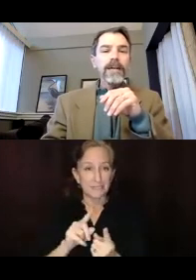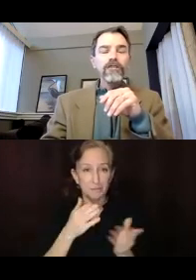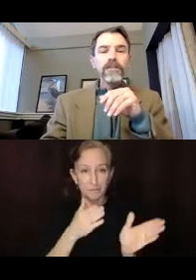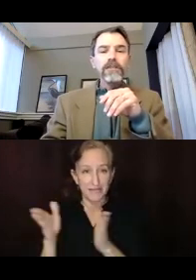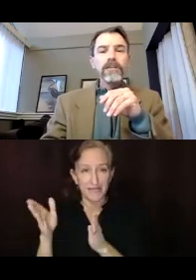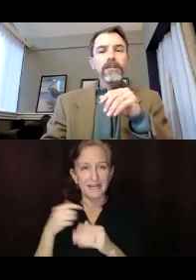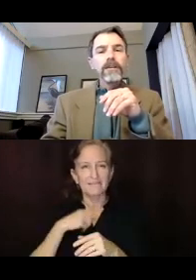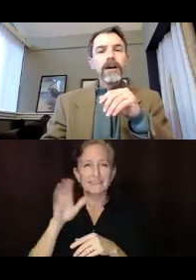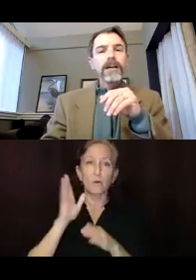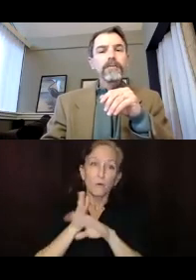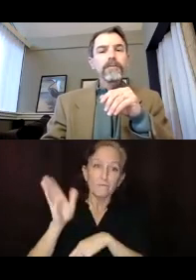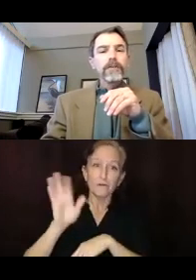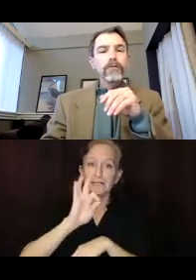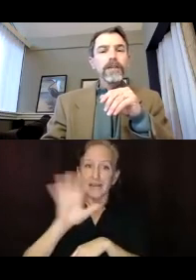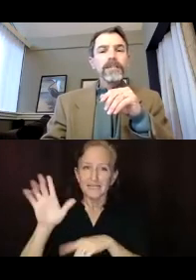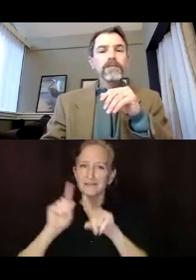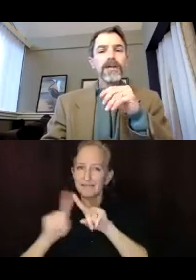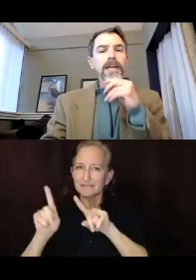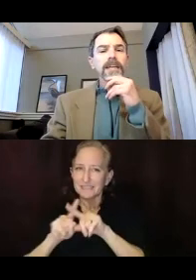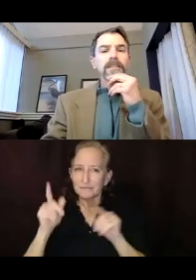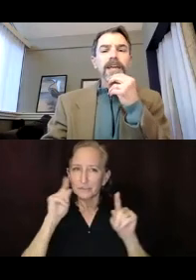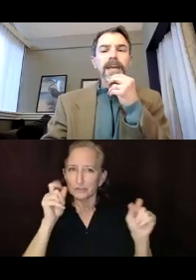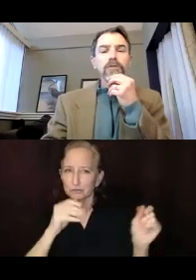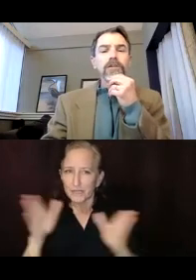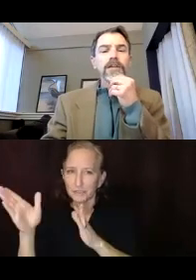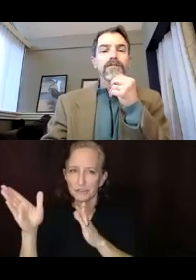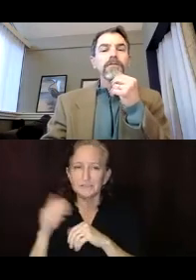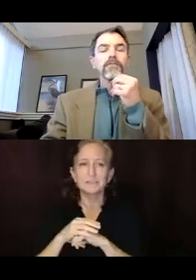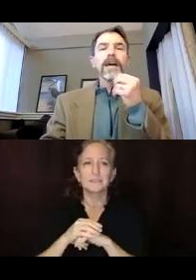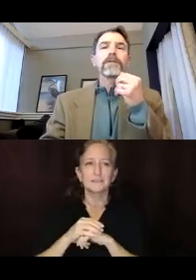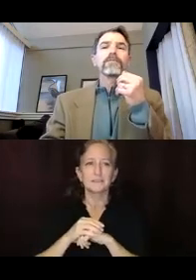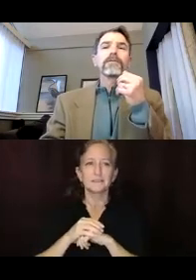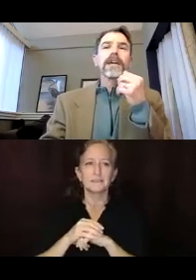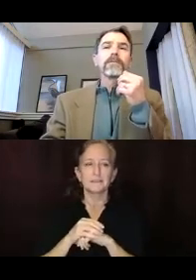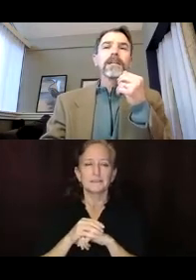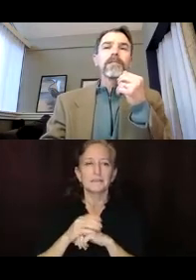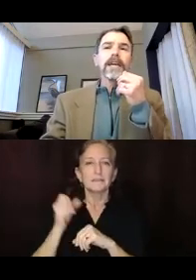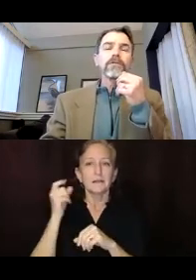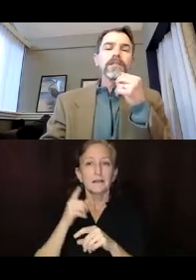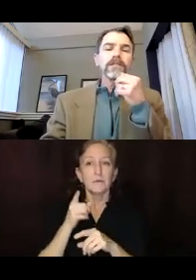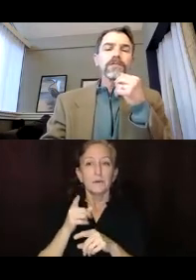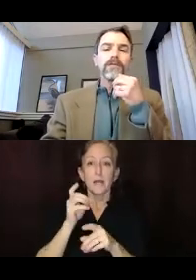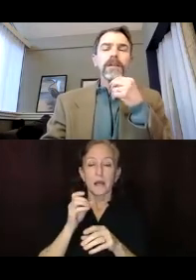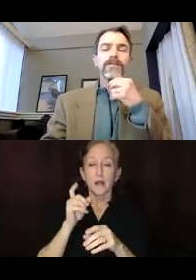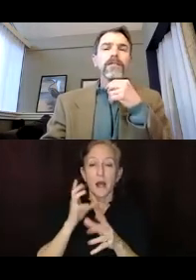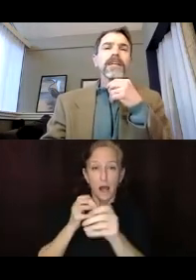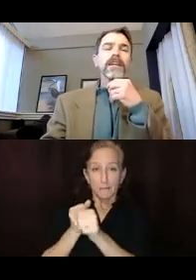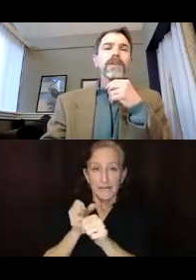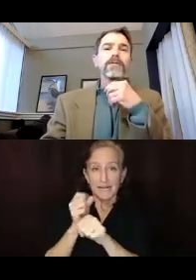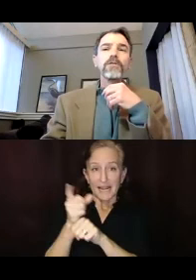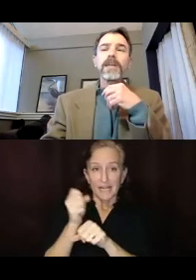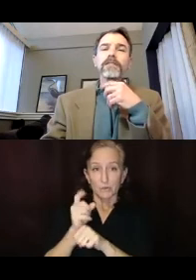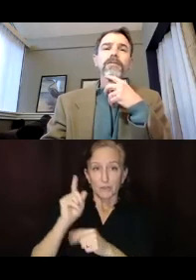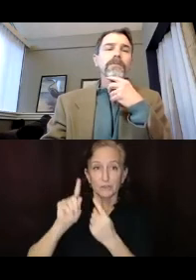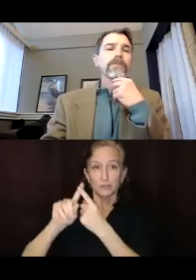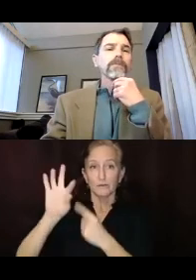strategies, um, related to it. And it's an annual, it, we have to provide updates annually to FEMA, but it's done on a